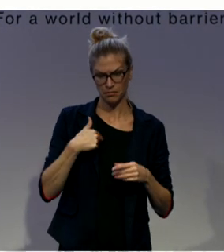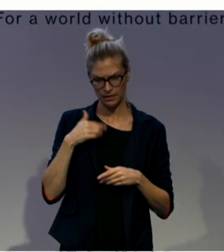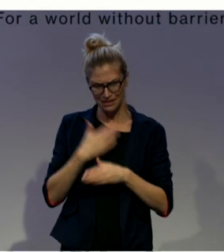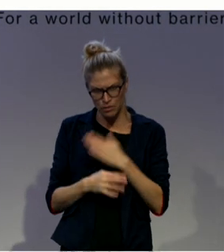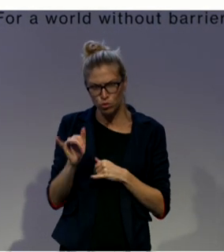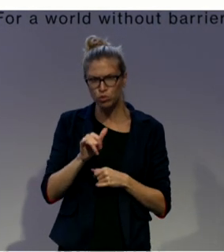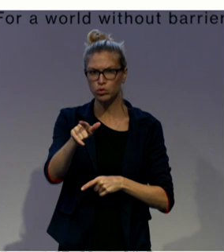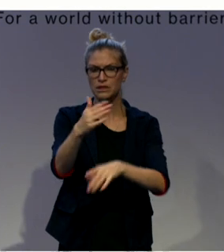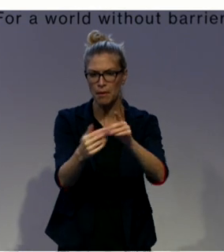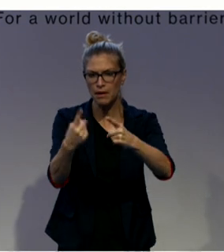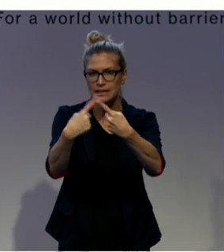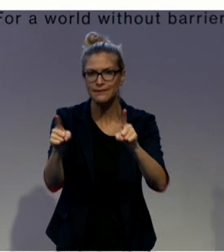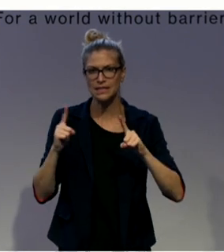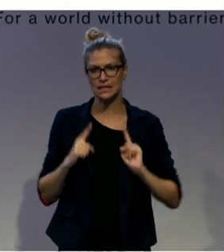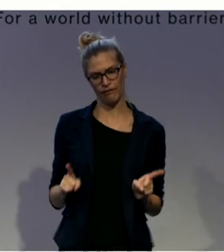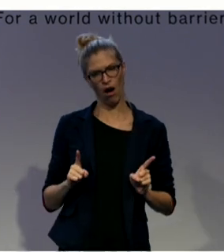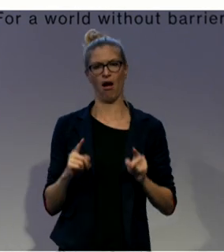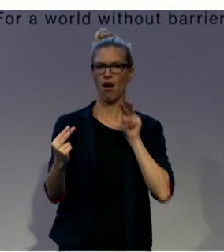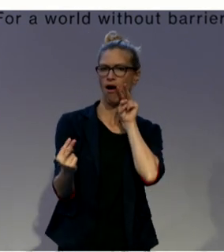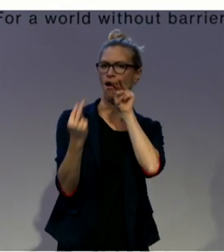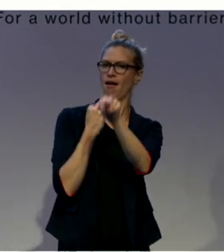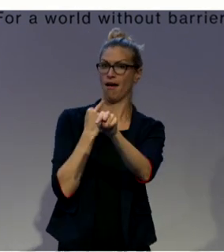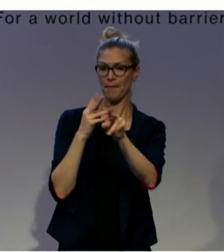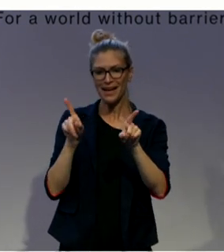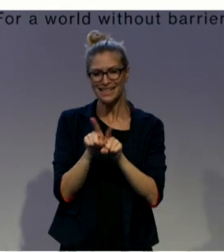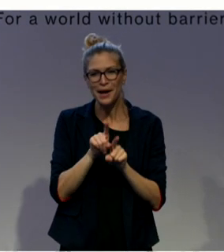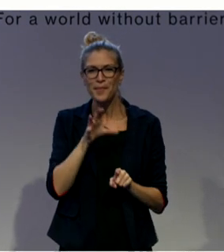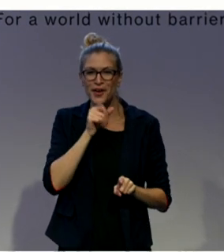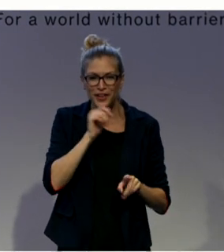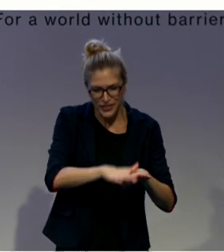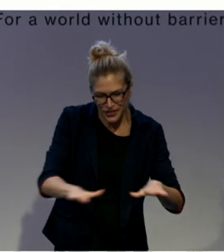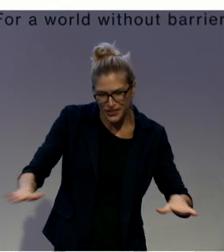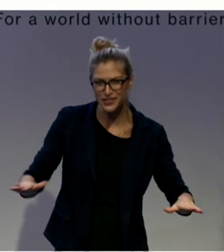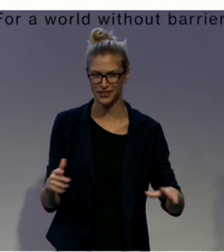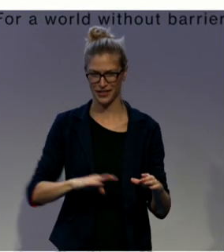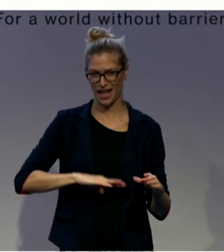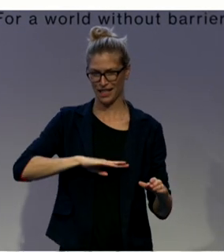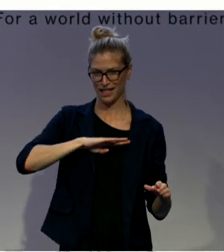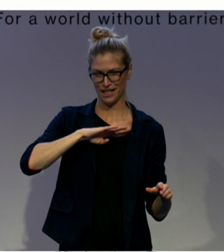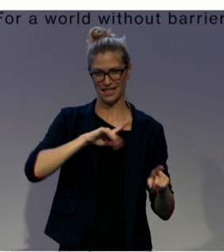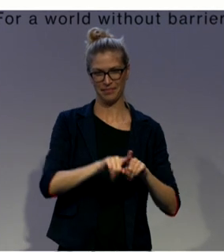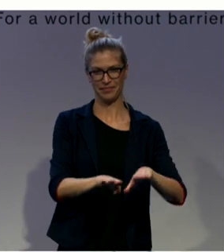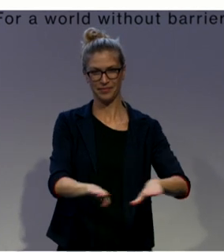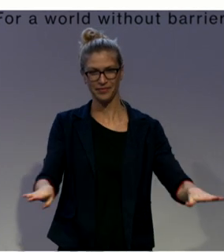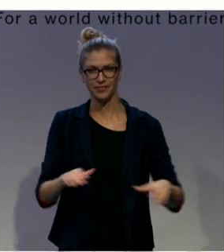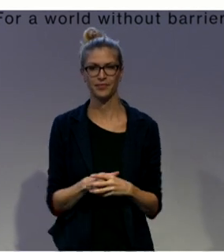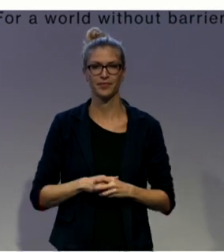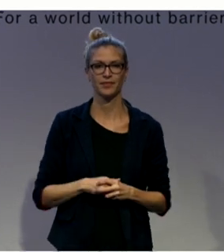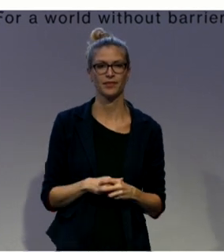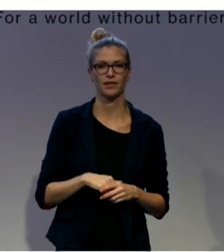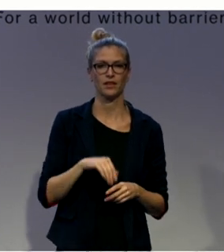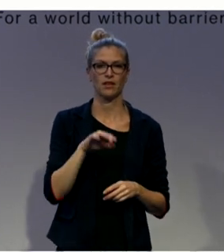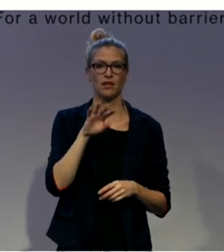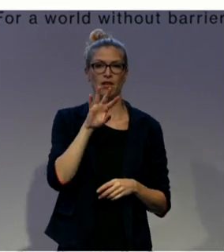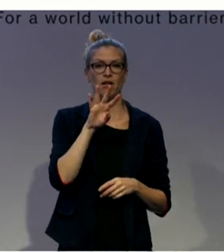The agents are certified after a 45-hour course of inclusion, accessibility, non-discrimination